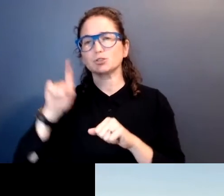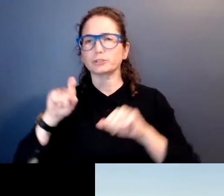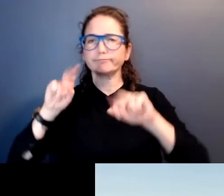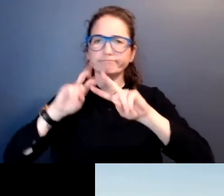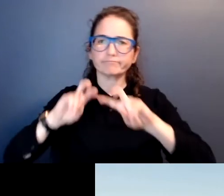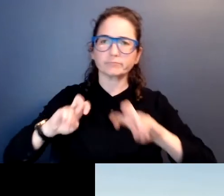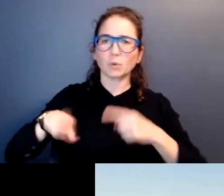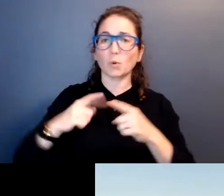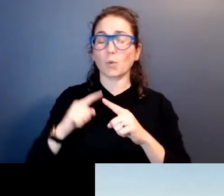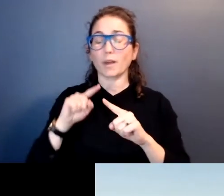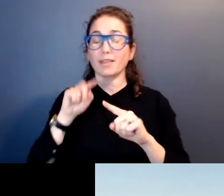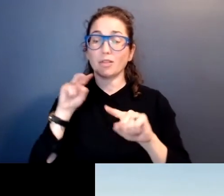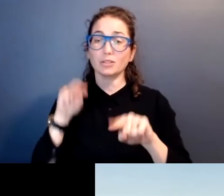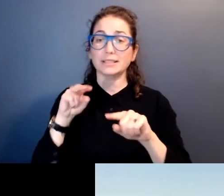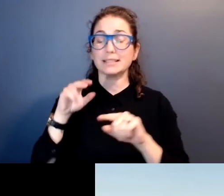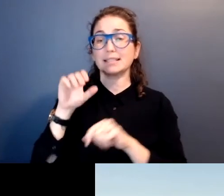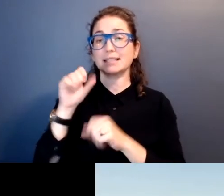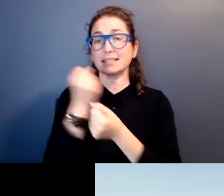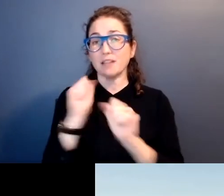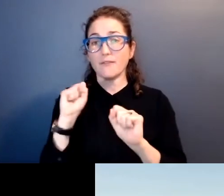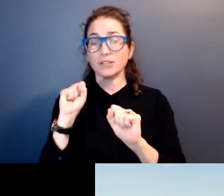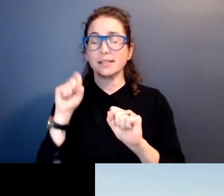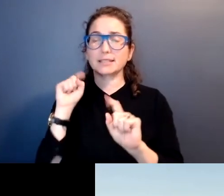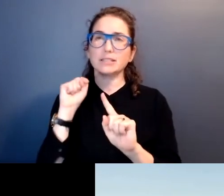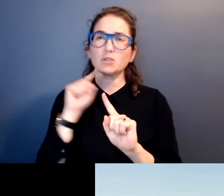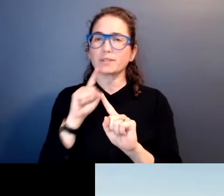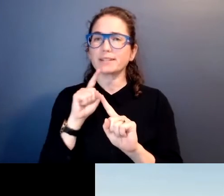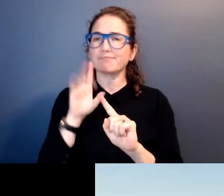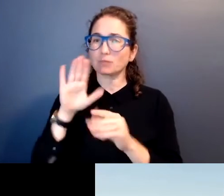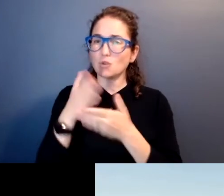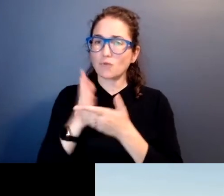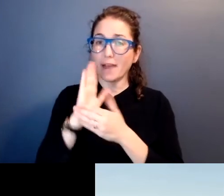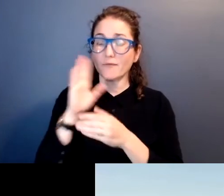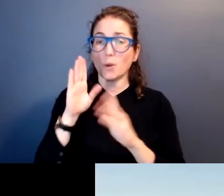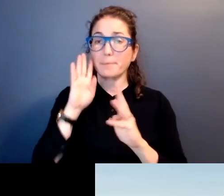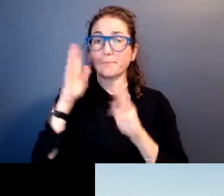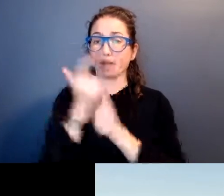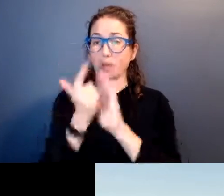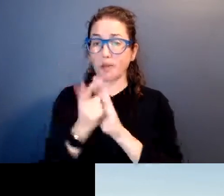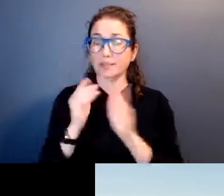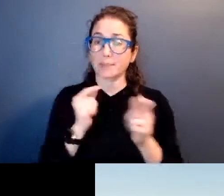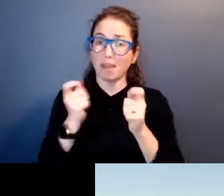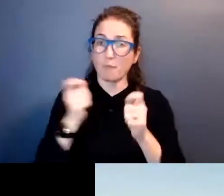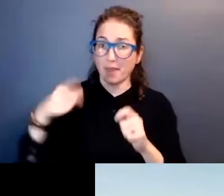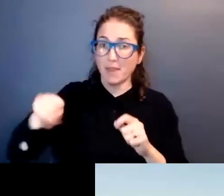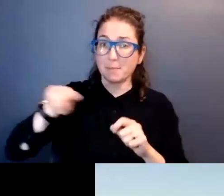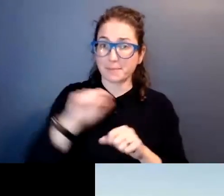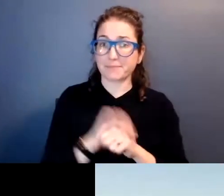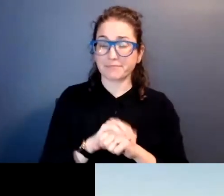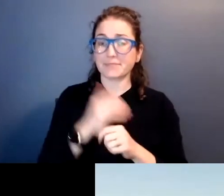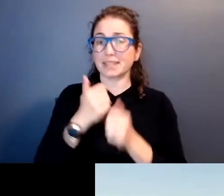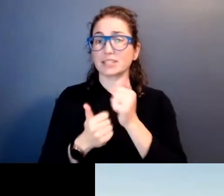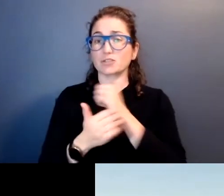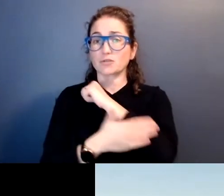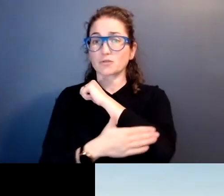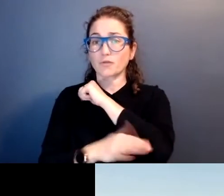looking at sovereignty. So sovereignty is essentially your right to make laws and be governed by them. And each foreign nation